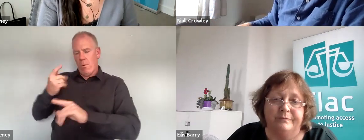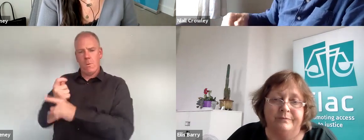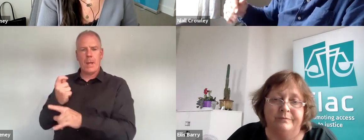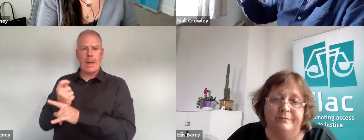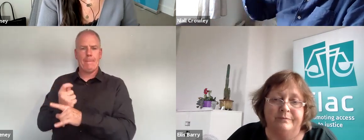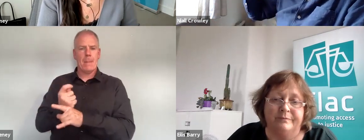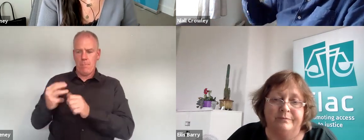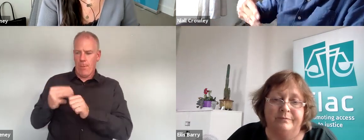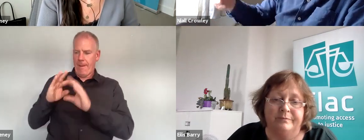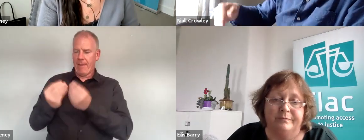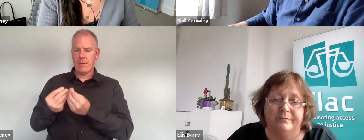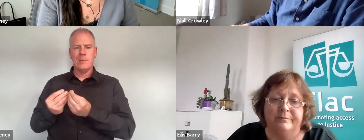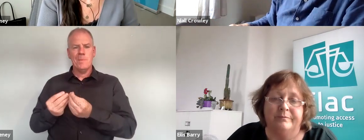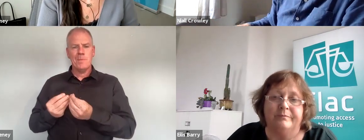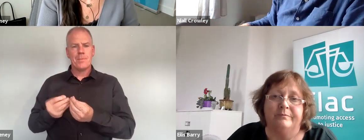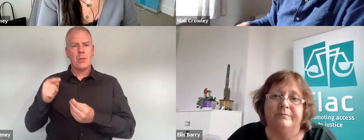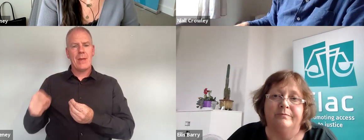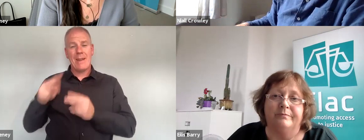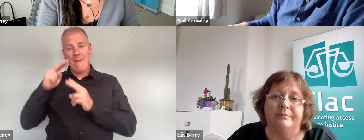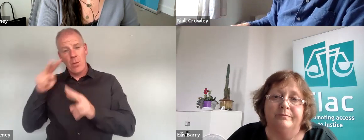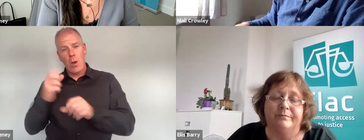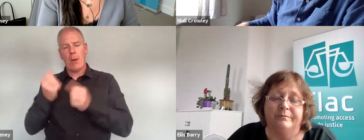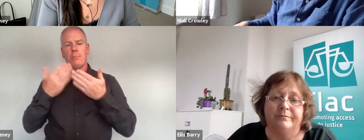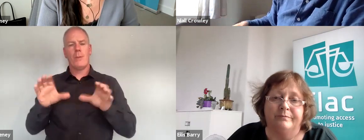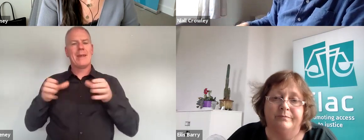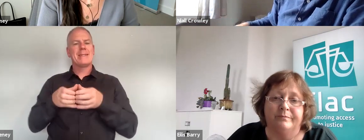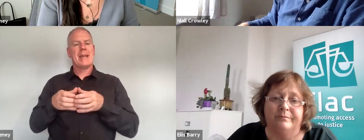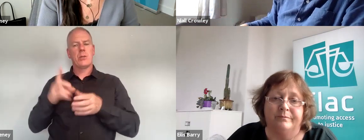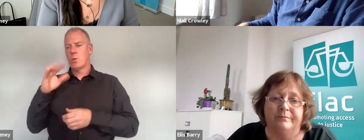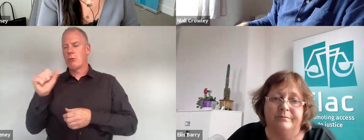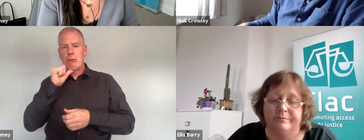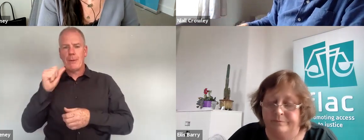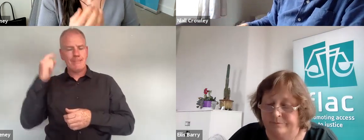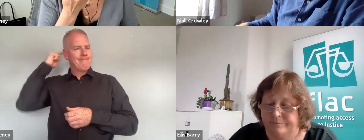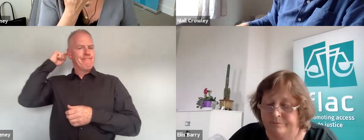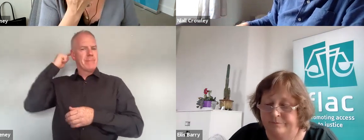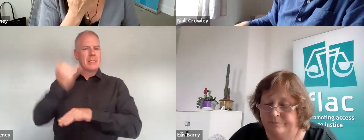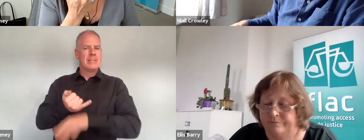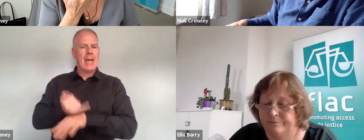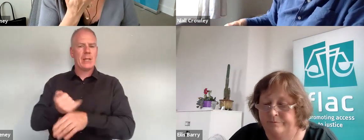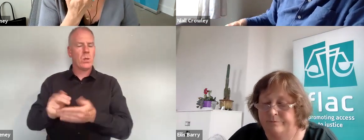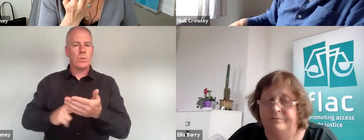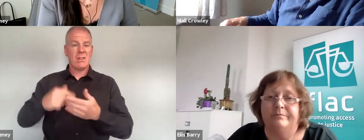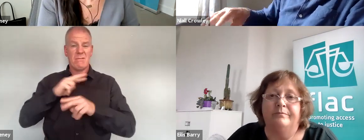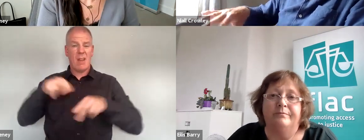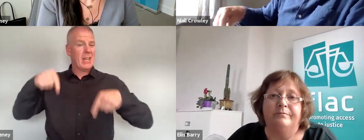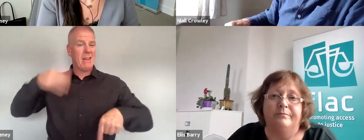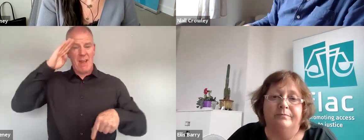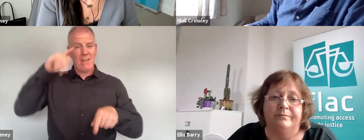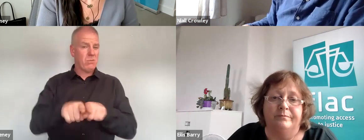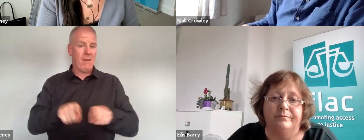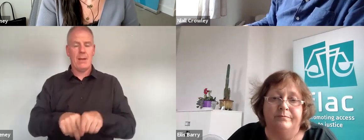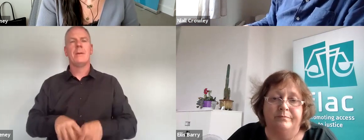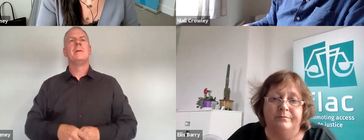of preparing it so that mindset of a public sector duty hasn't stuck anywhere yet and certainly hasn't stuck here in Ireland and then it